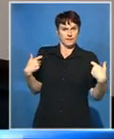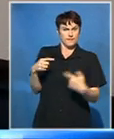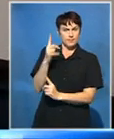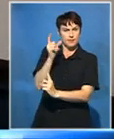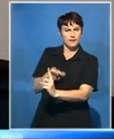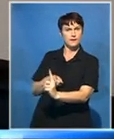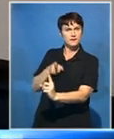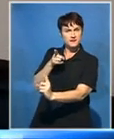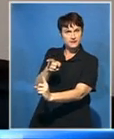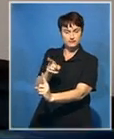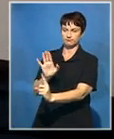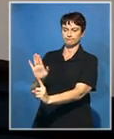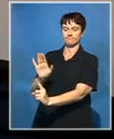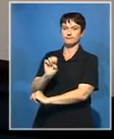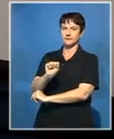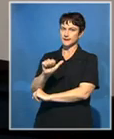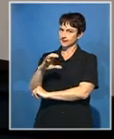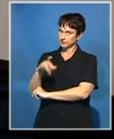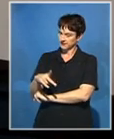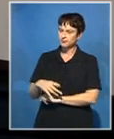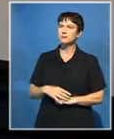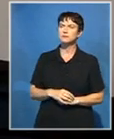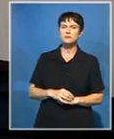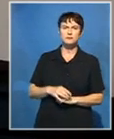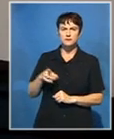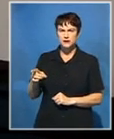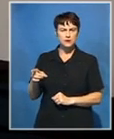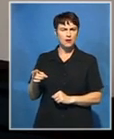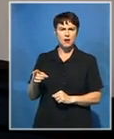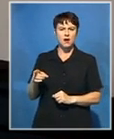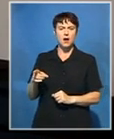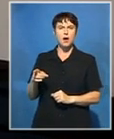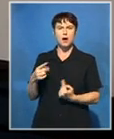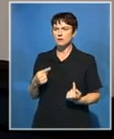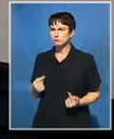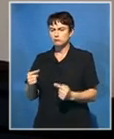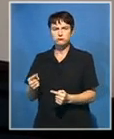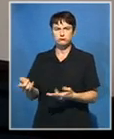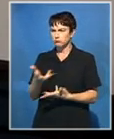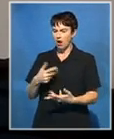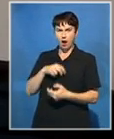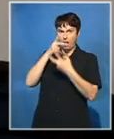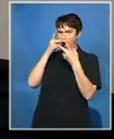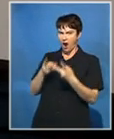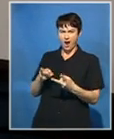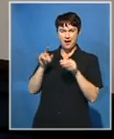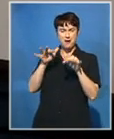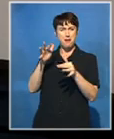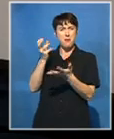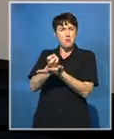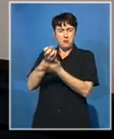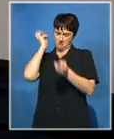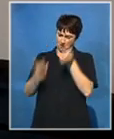of the SACP in the Tanzania region. Yeah, they were hitting him with